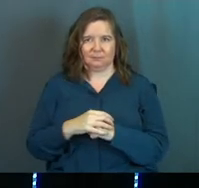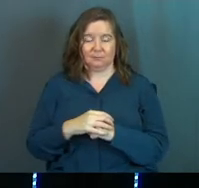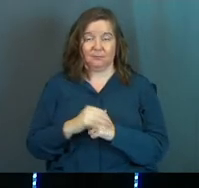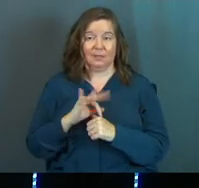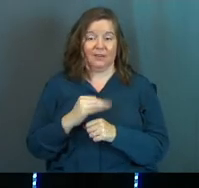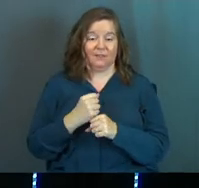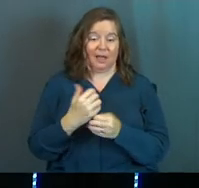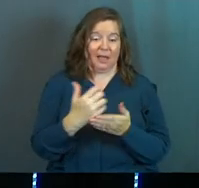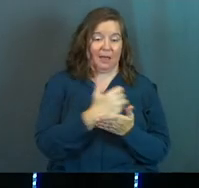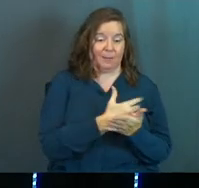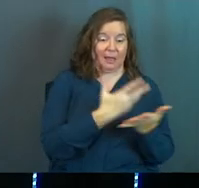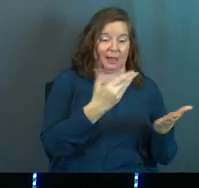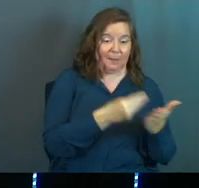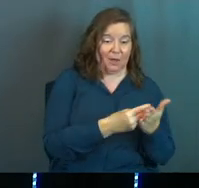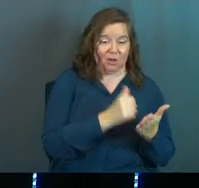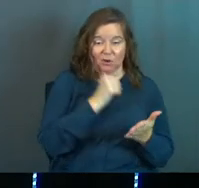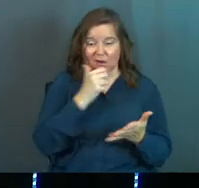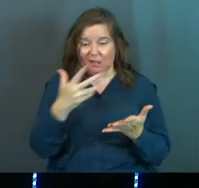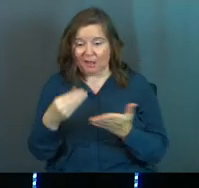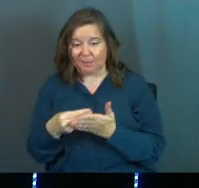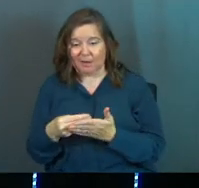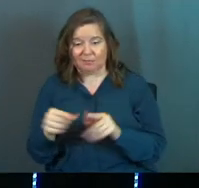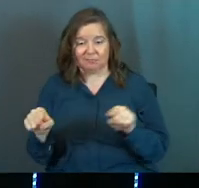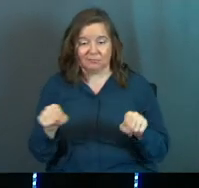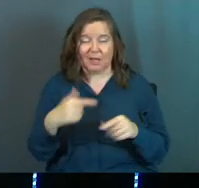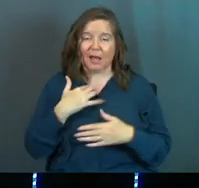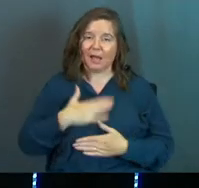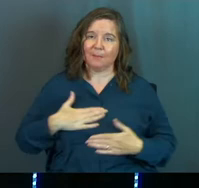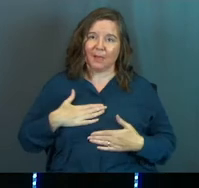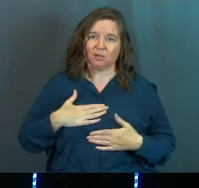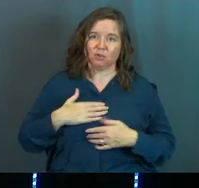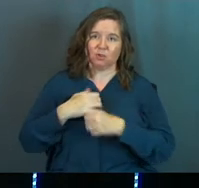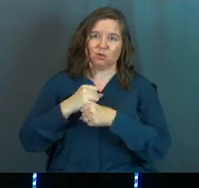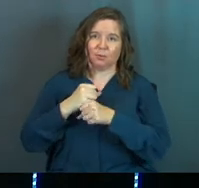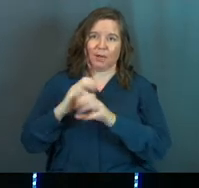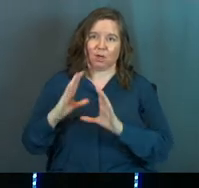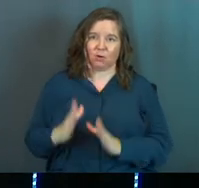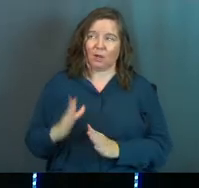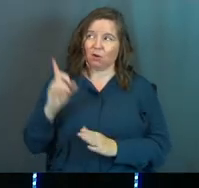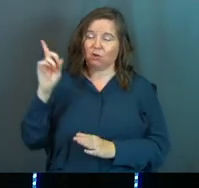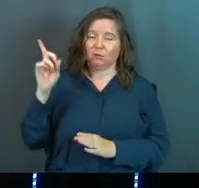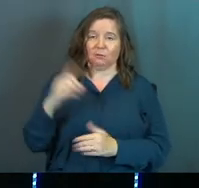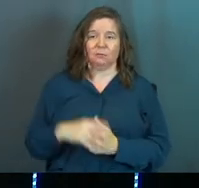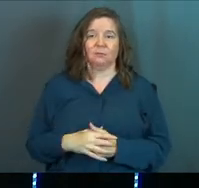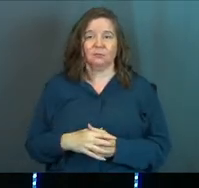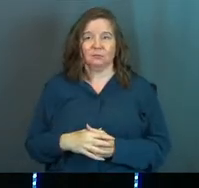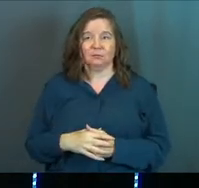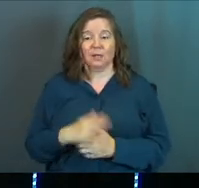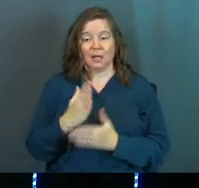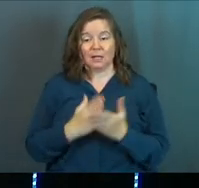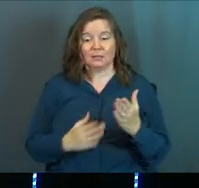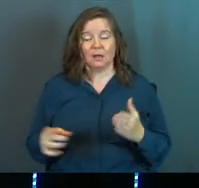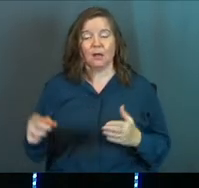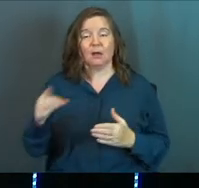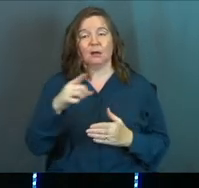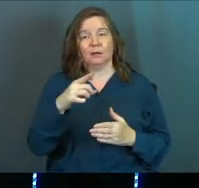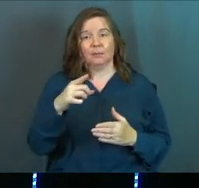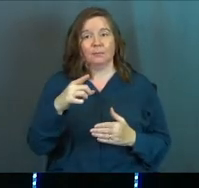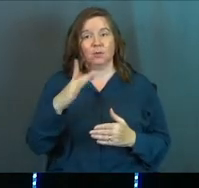Whether I make more money or not, I give pleasure to my creator. And some of you,